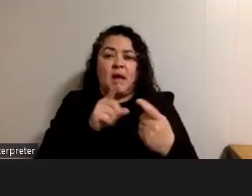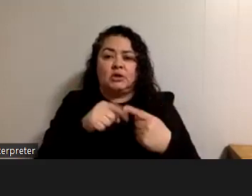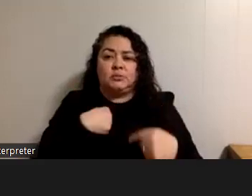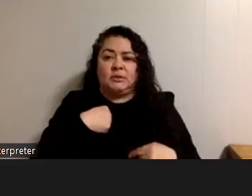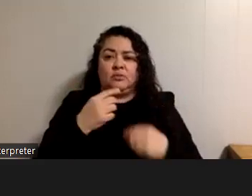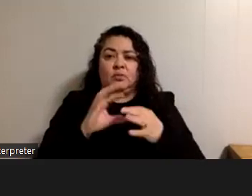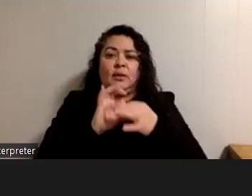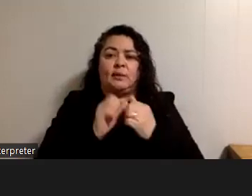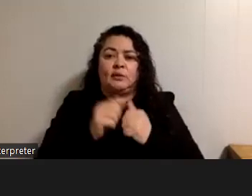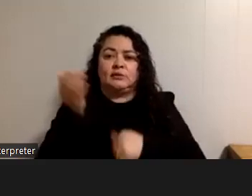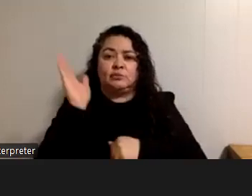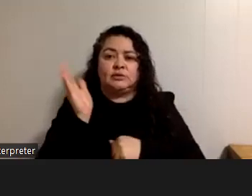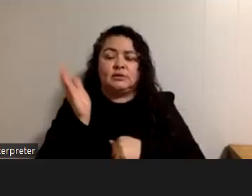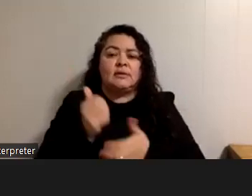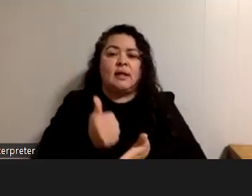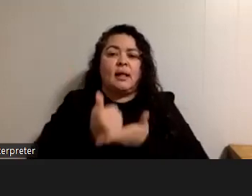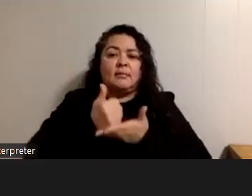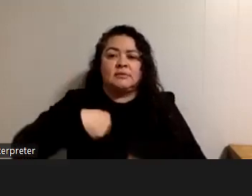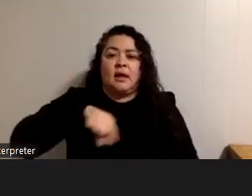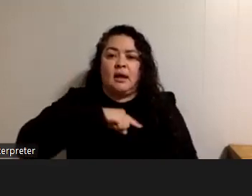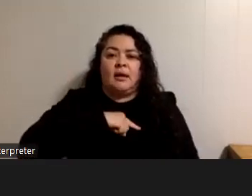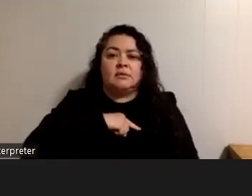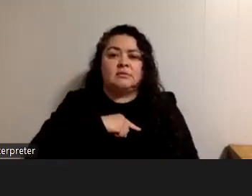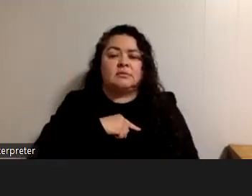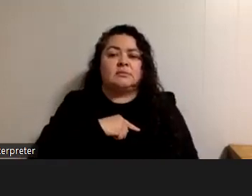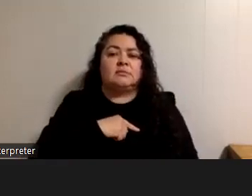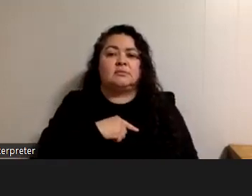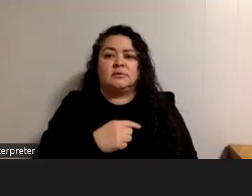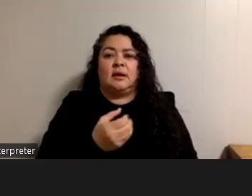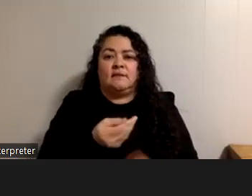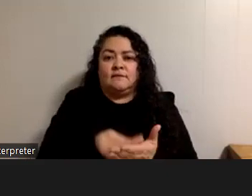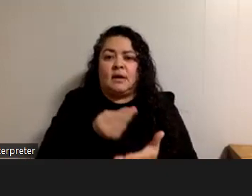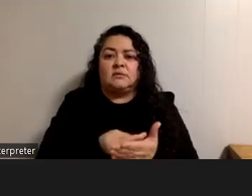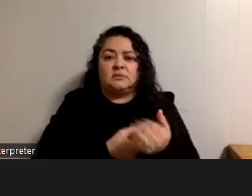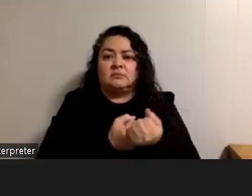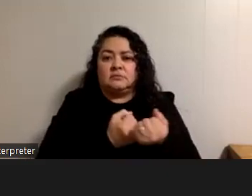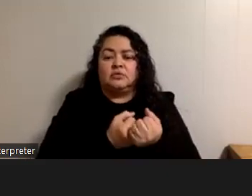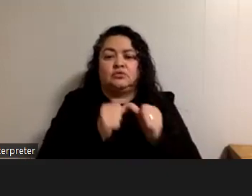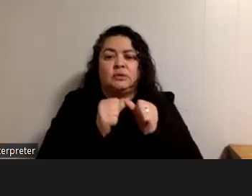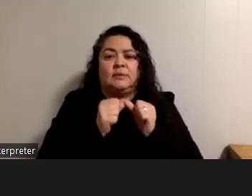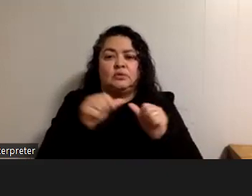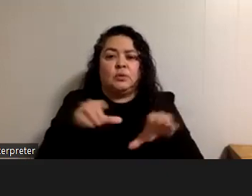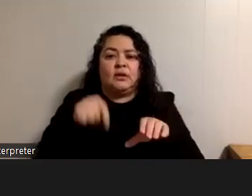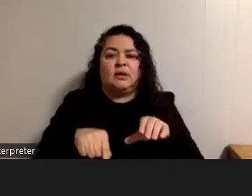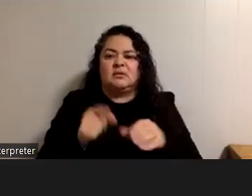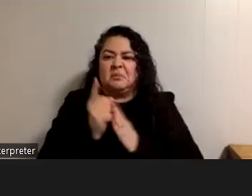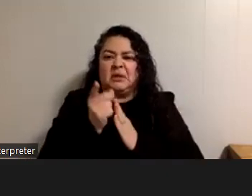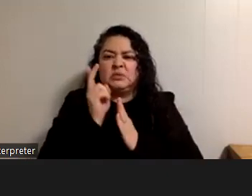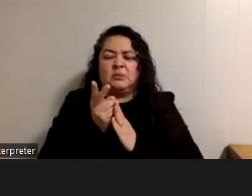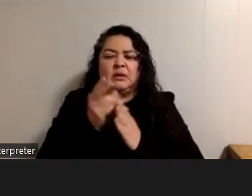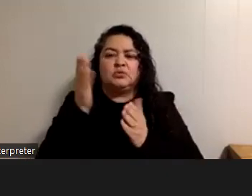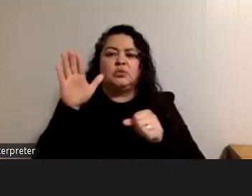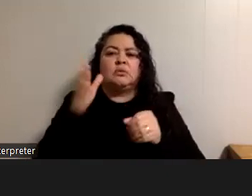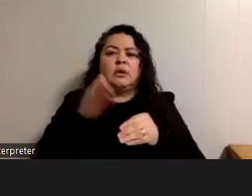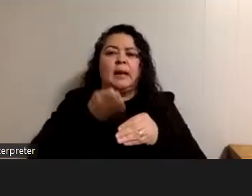presentation it helps us at the arc like secure funds to be able to keep doing this so if you would take just a minute or two to complete that